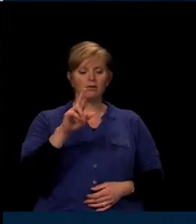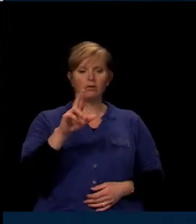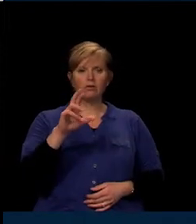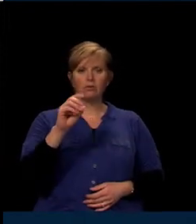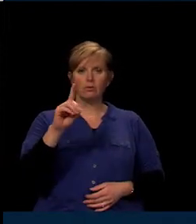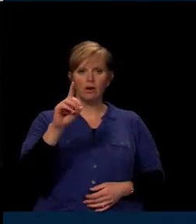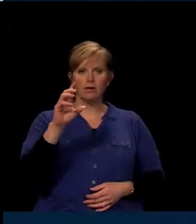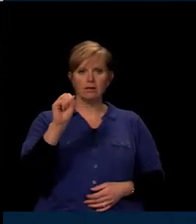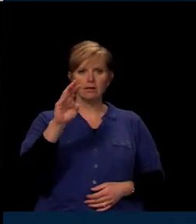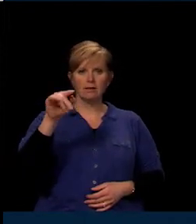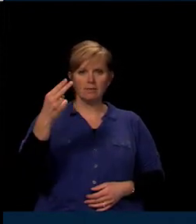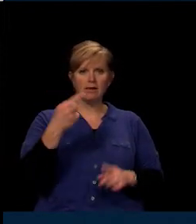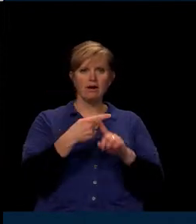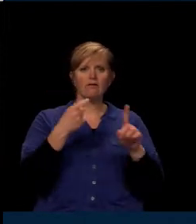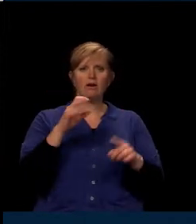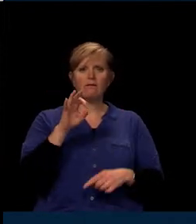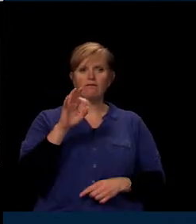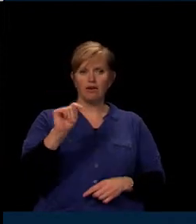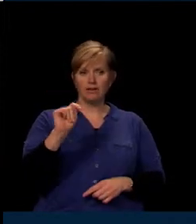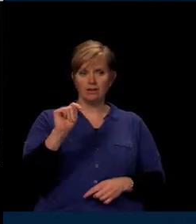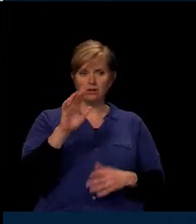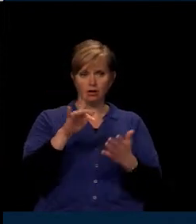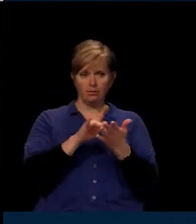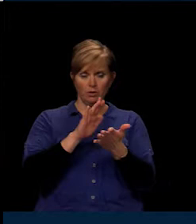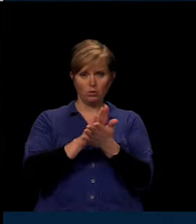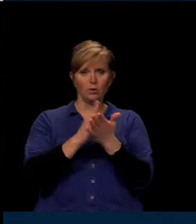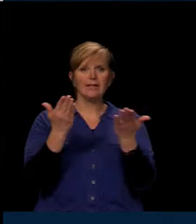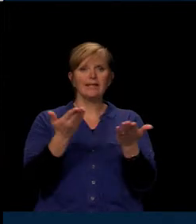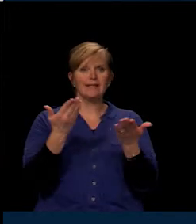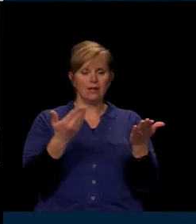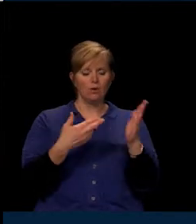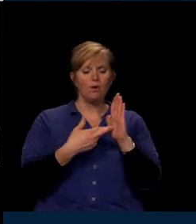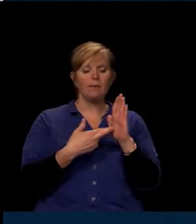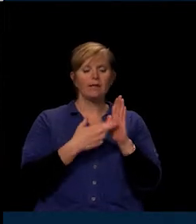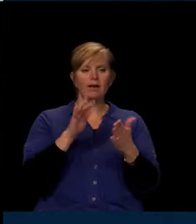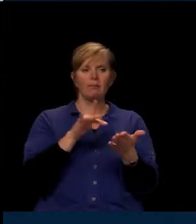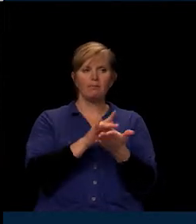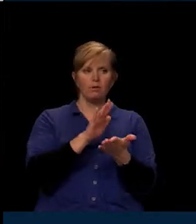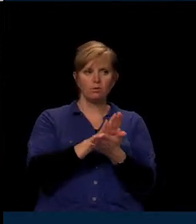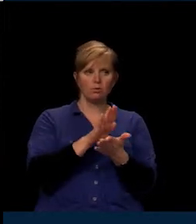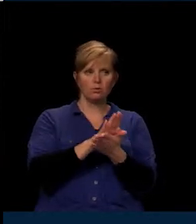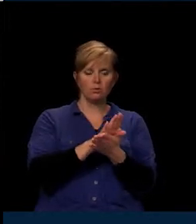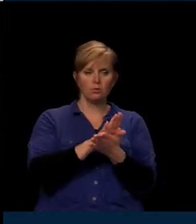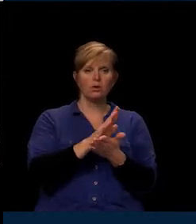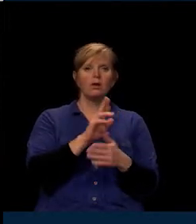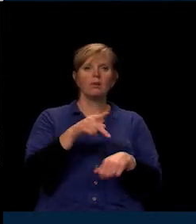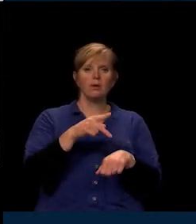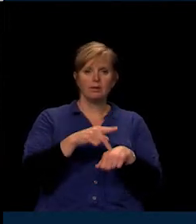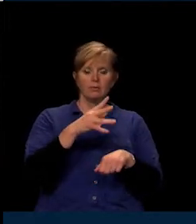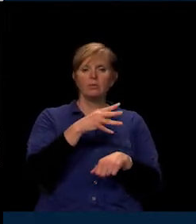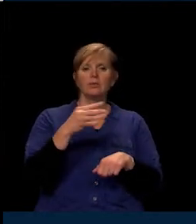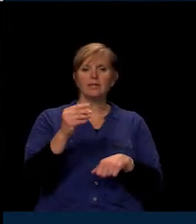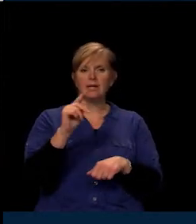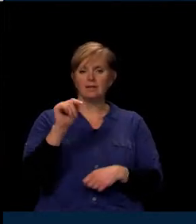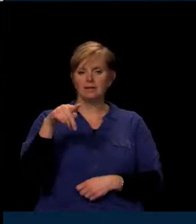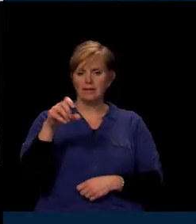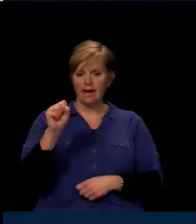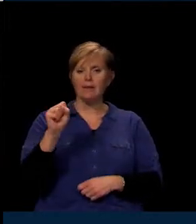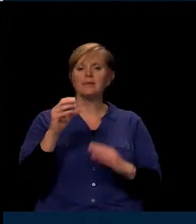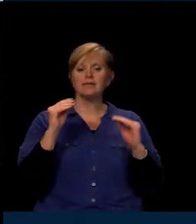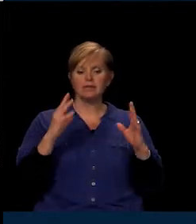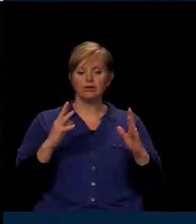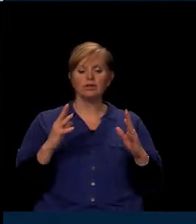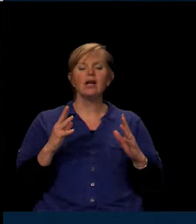at Frontier Trail Middle School, is here this evening representing our middle school principals and TAPS teachers and he is going to share some of the excitement that he's